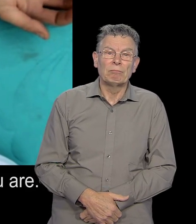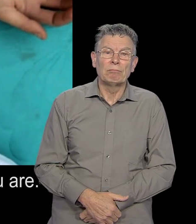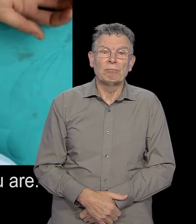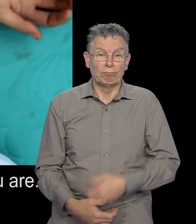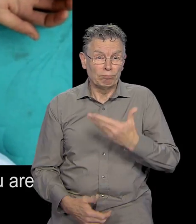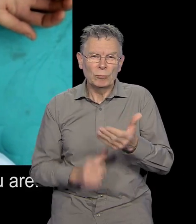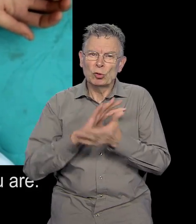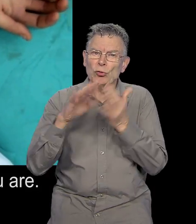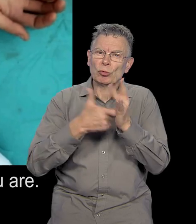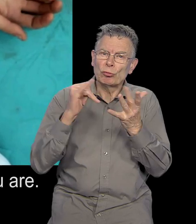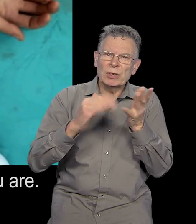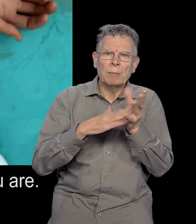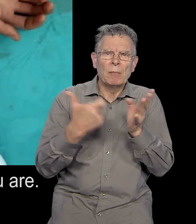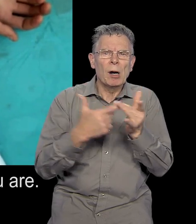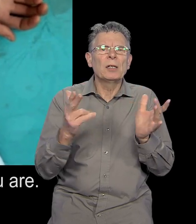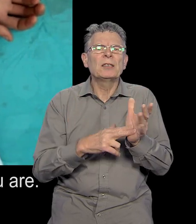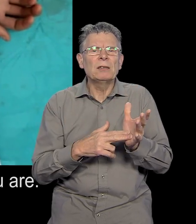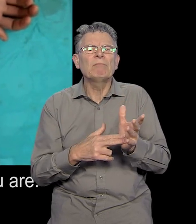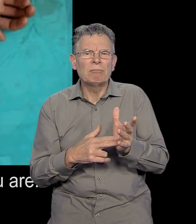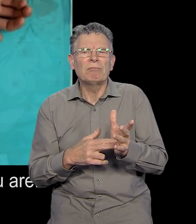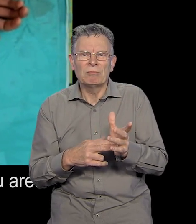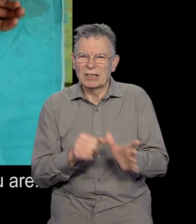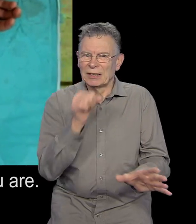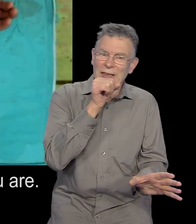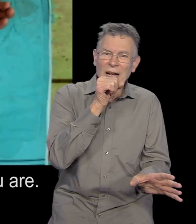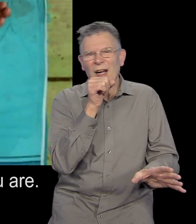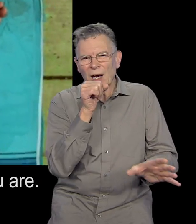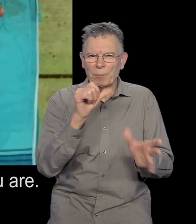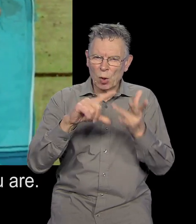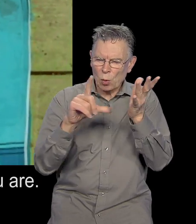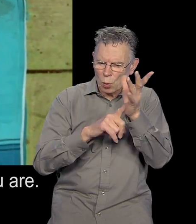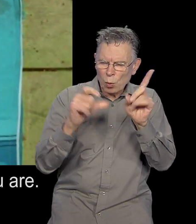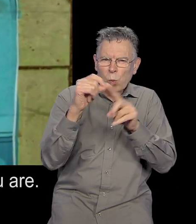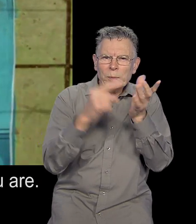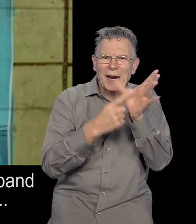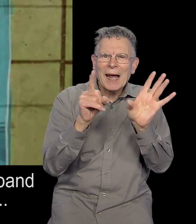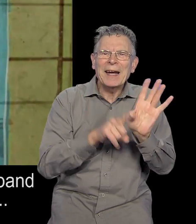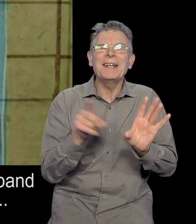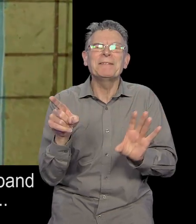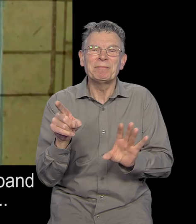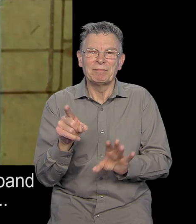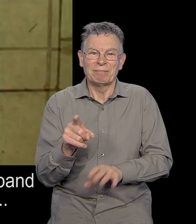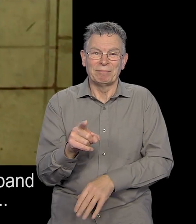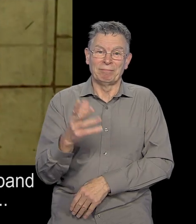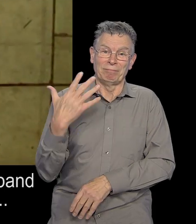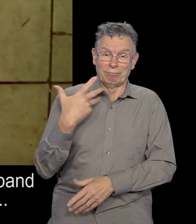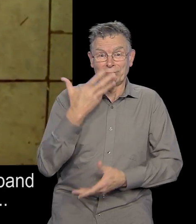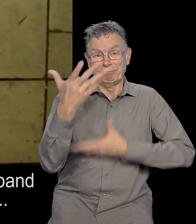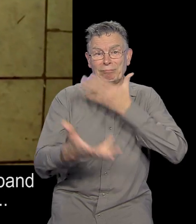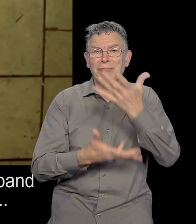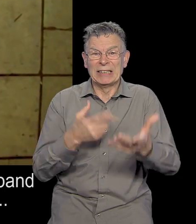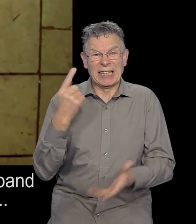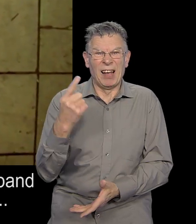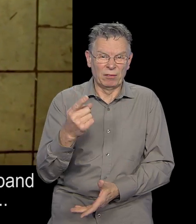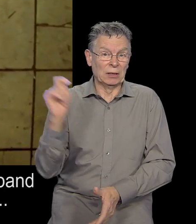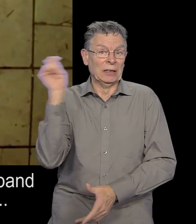don't know how lovely you are Chris Martin, lead singer of the band